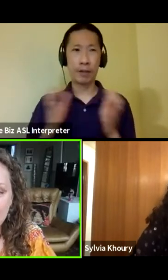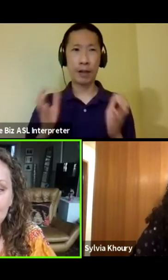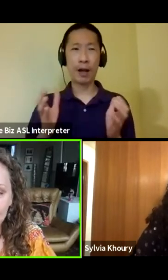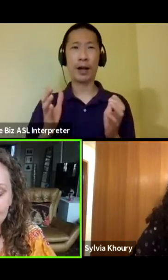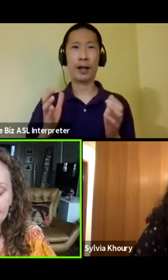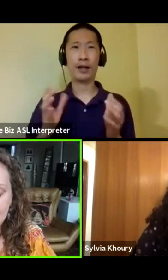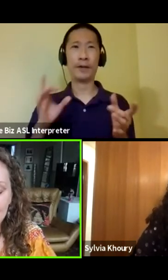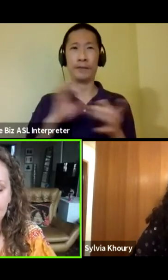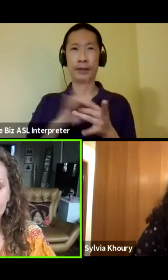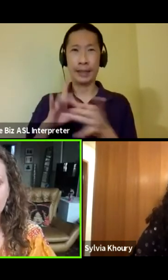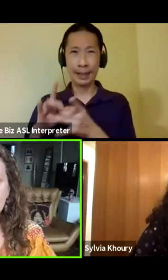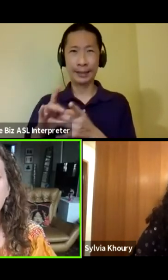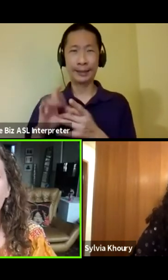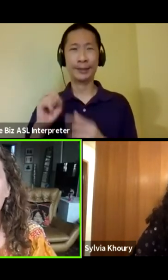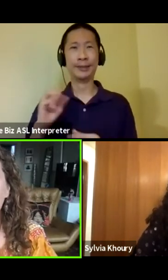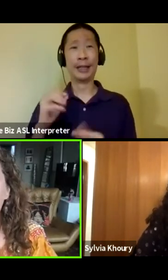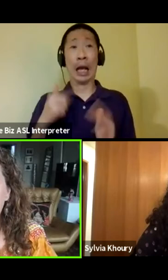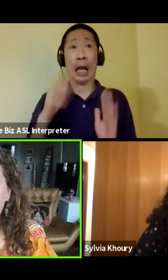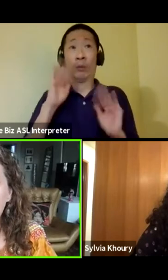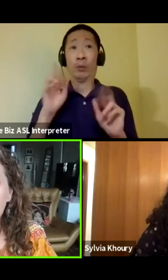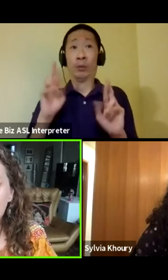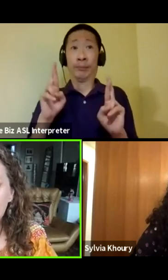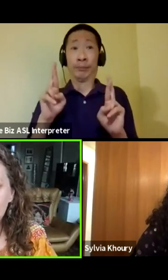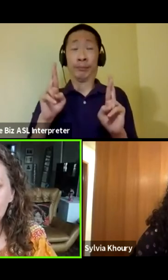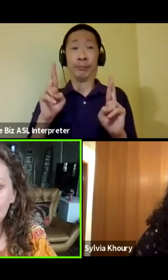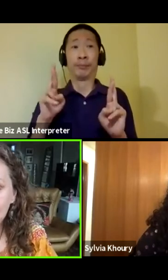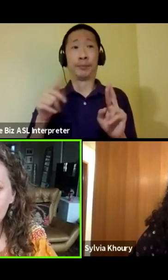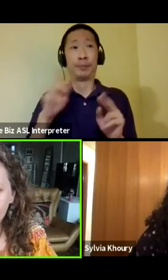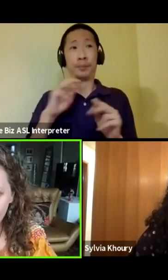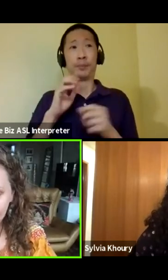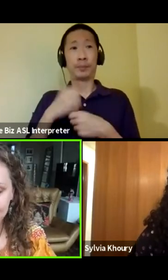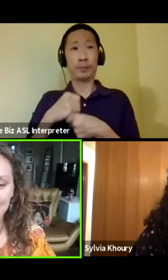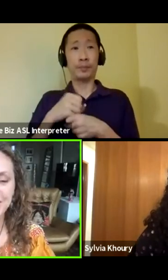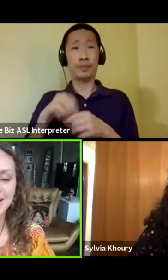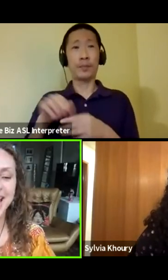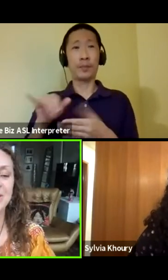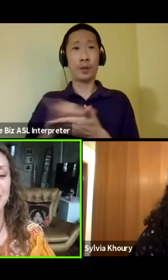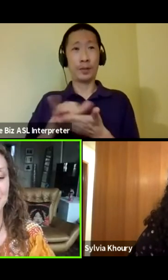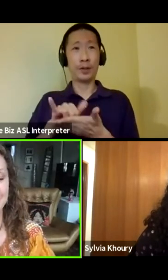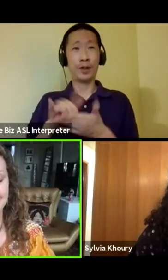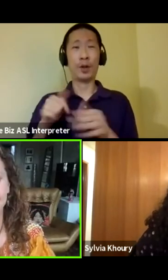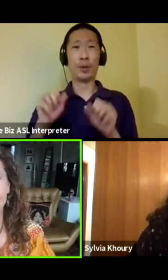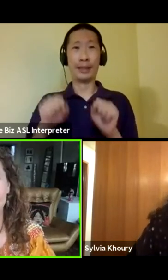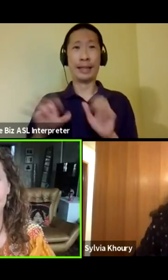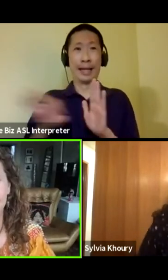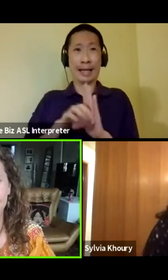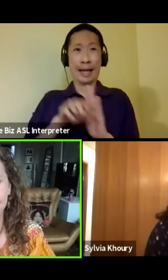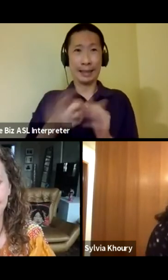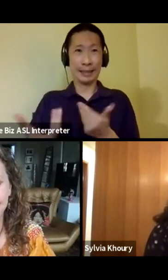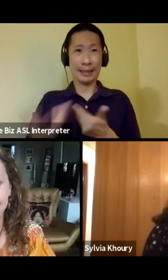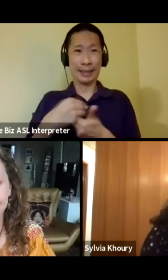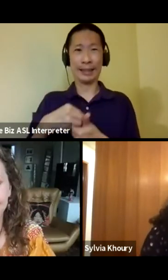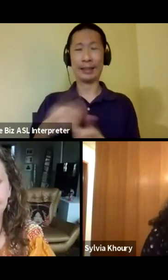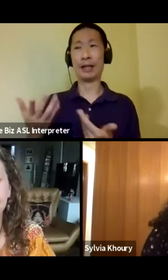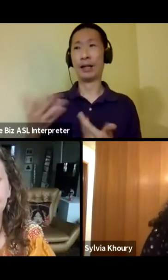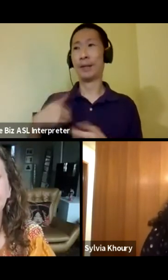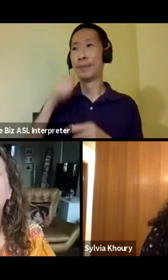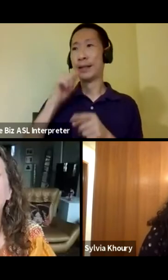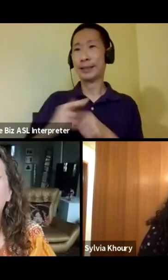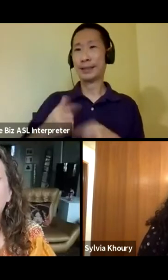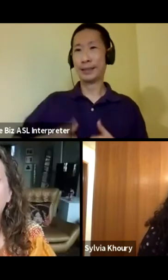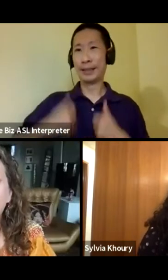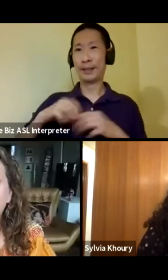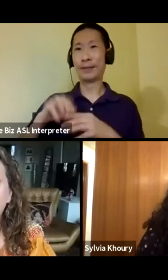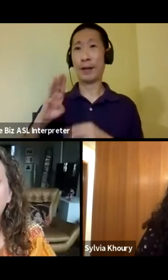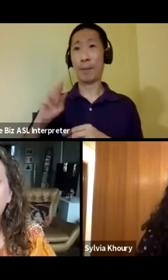connections. So I'm hoping at some point, it'll be produced in New York, and we can cast you. Well, my sister lives in the Bay Area.